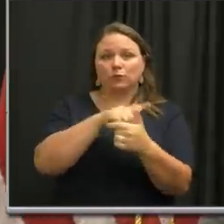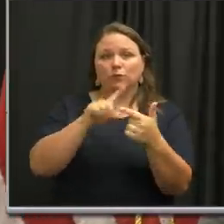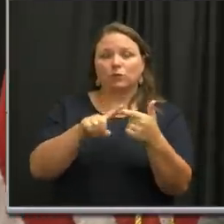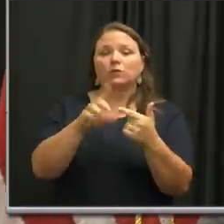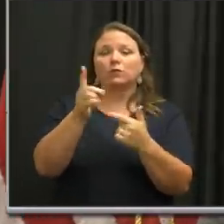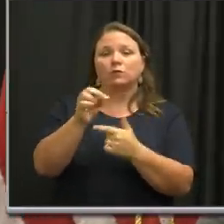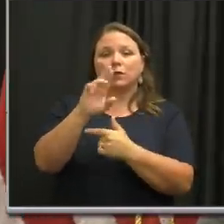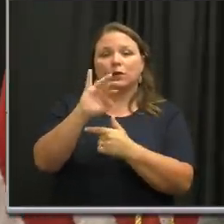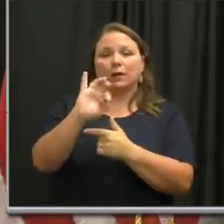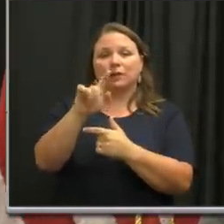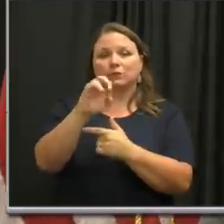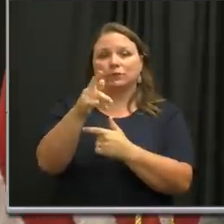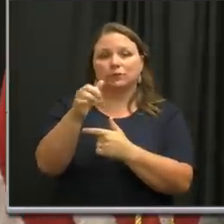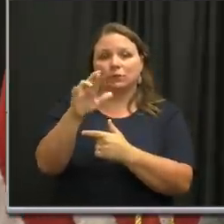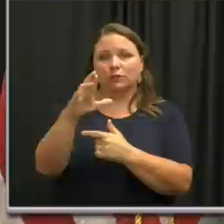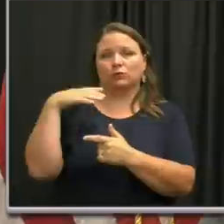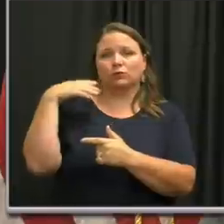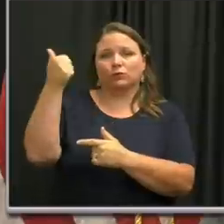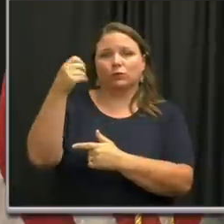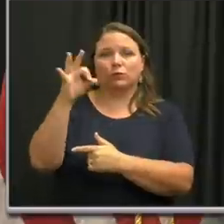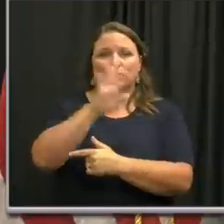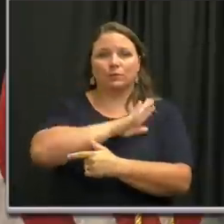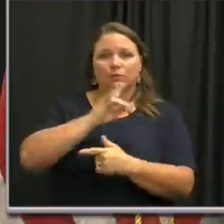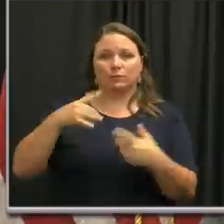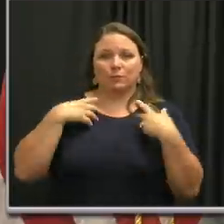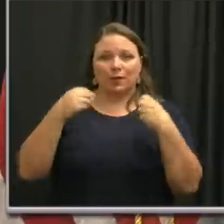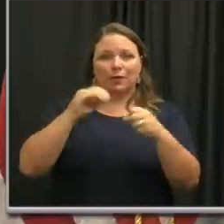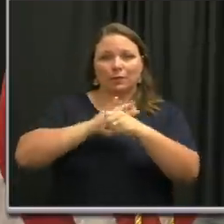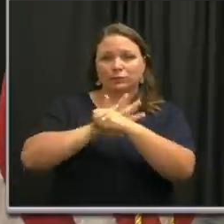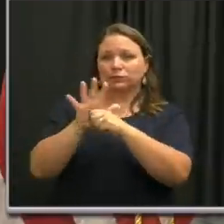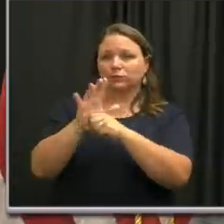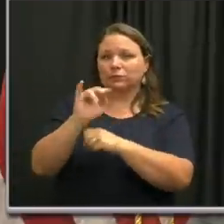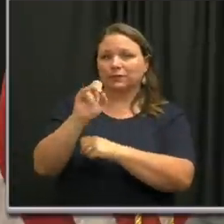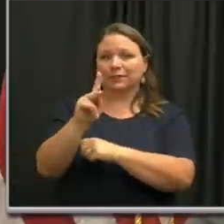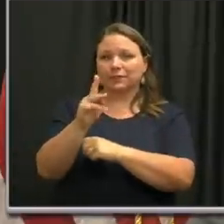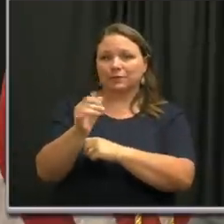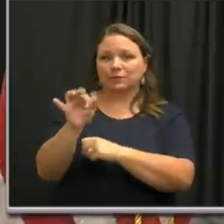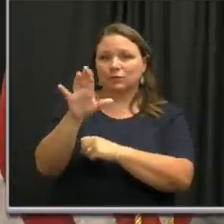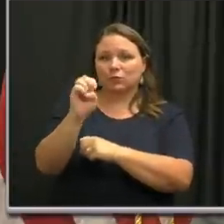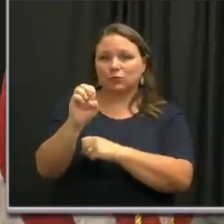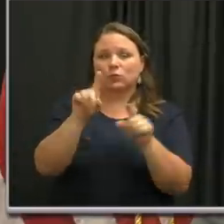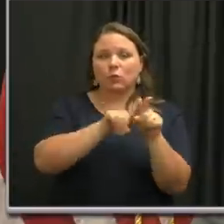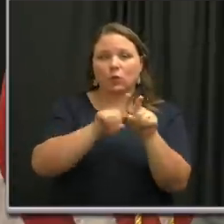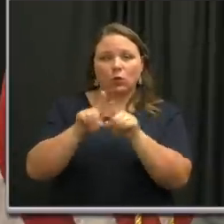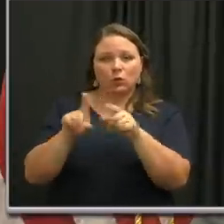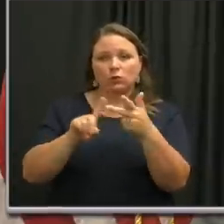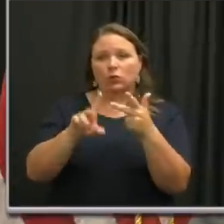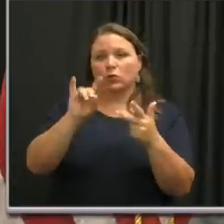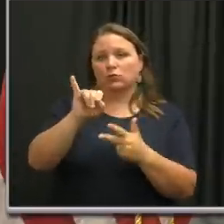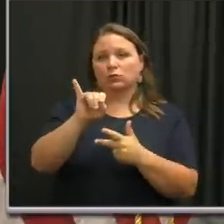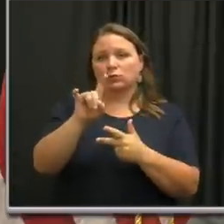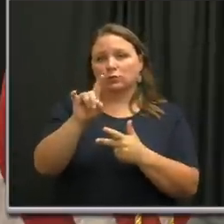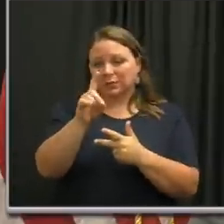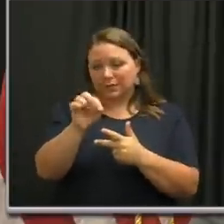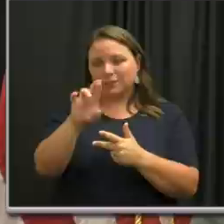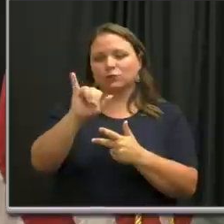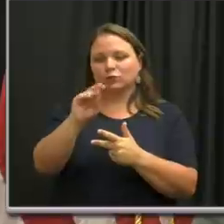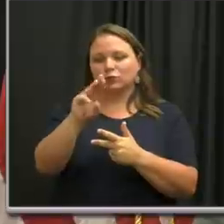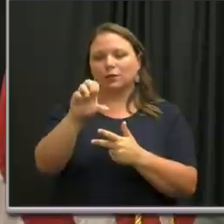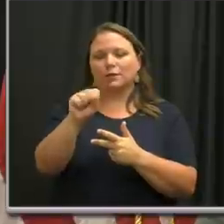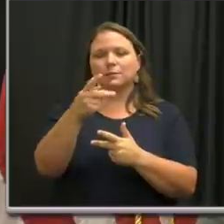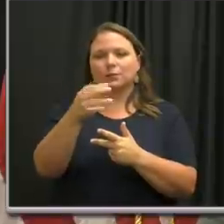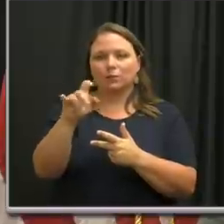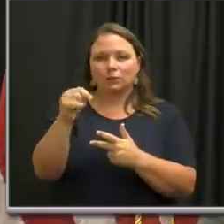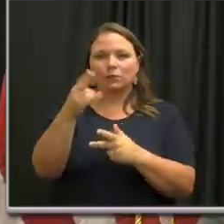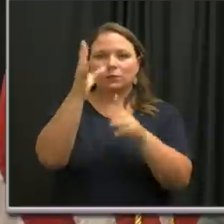Jahungir, Chair of the Metro Board of Health and Metro Coronavirus Task Force. We're joined today by Dr. James Hildreth, President and